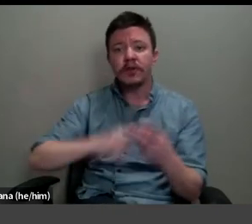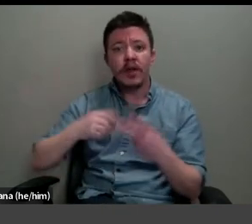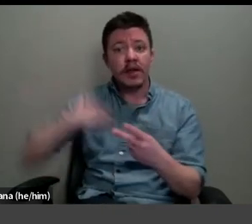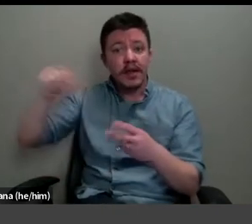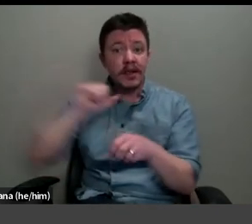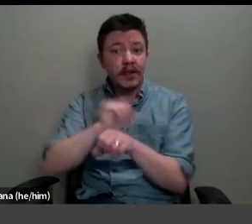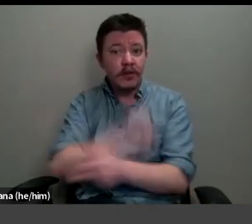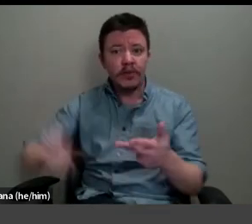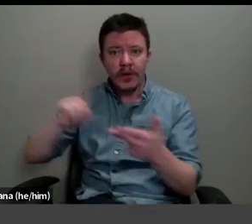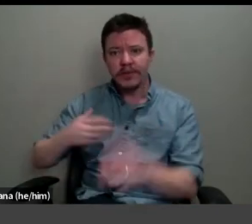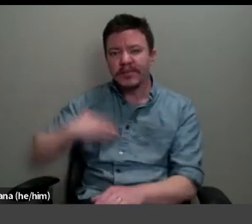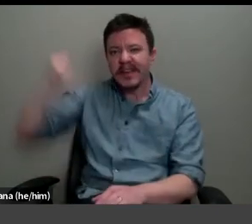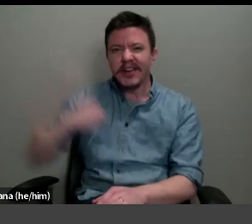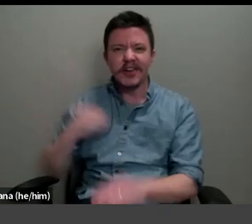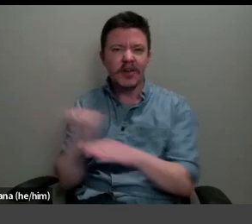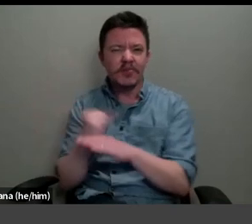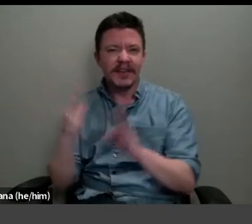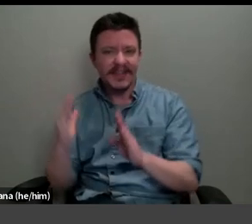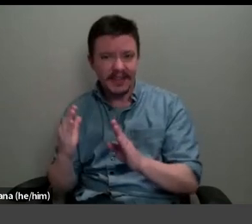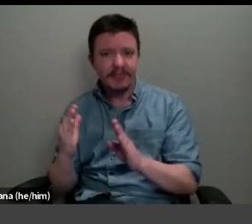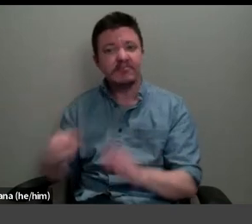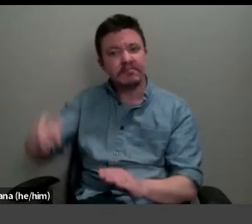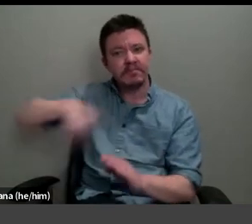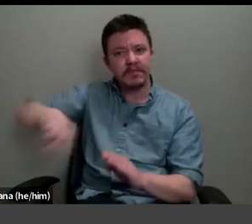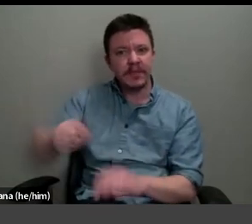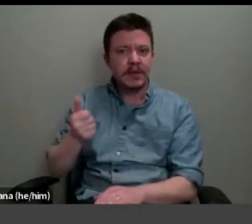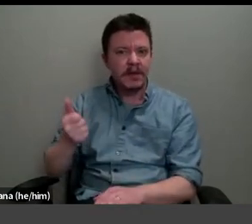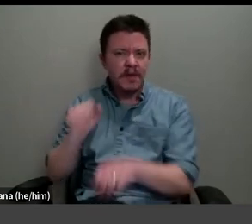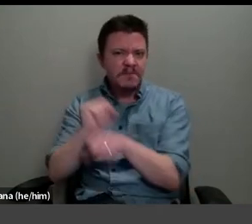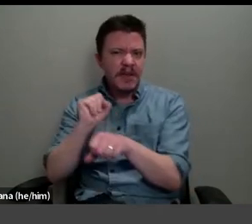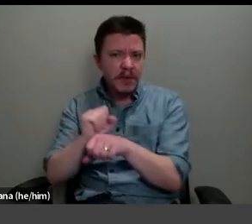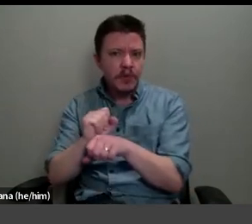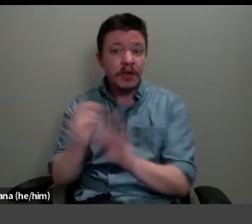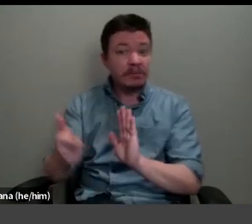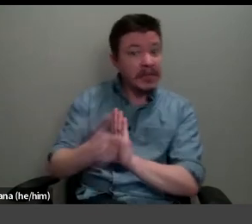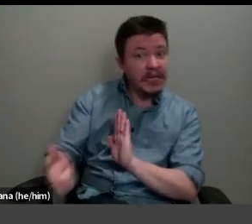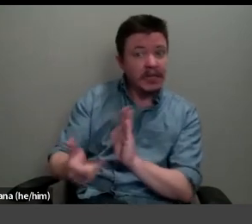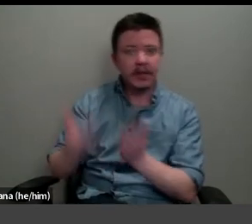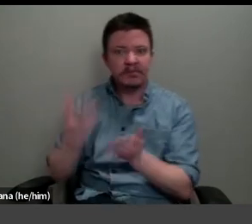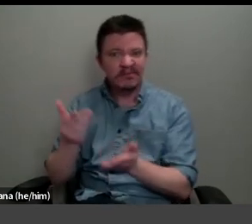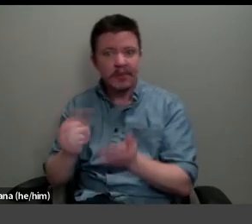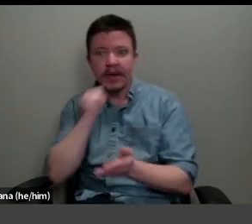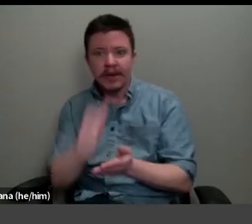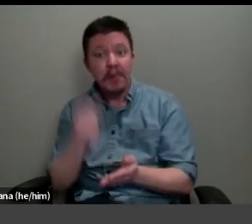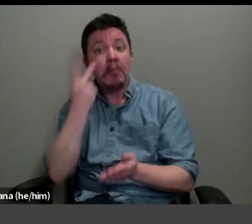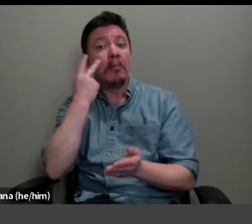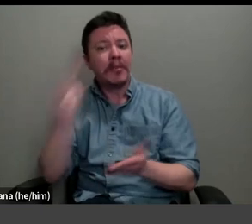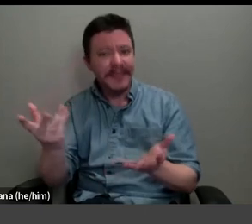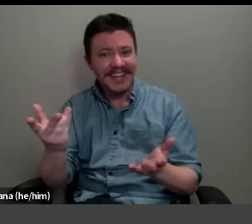apprentices. These young apprentices may have been working illegally, maybe not, we'll see, maybe,